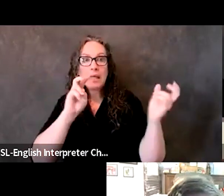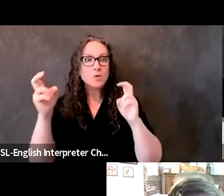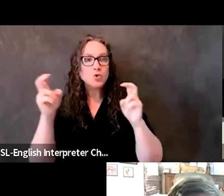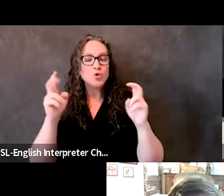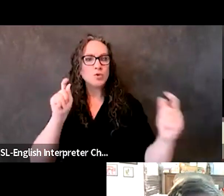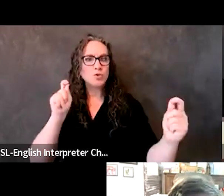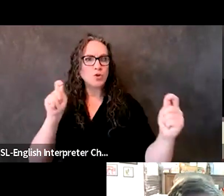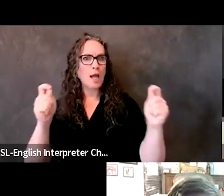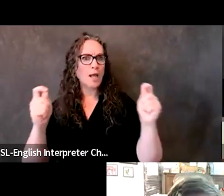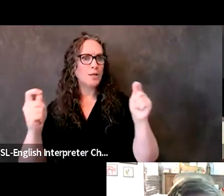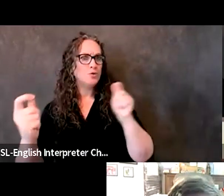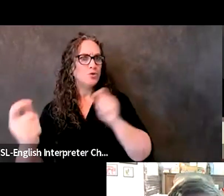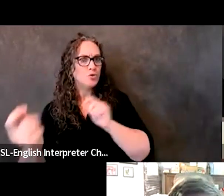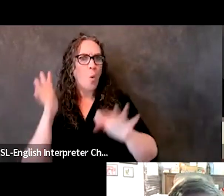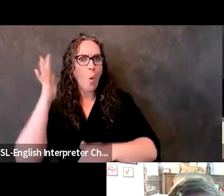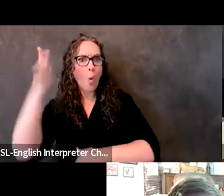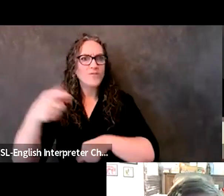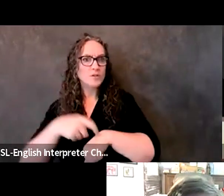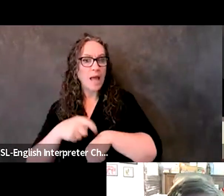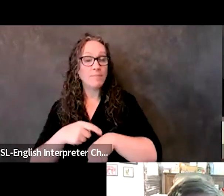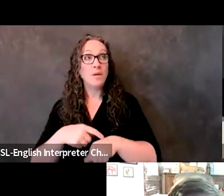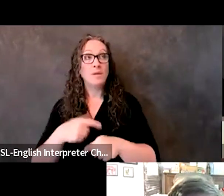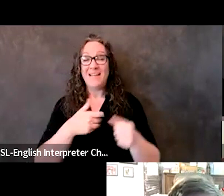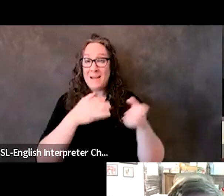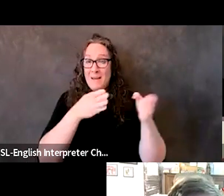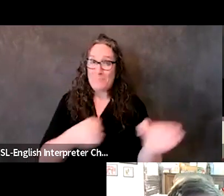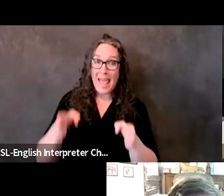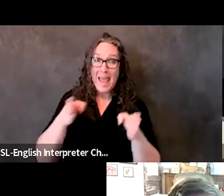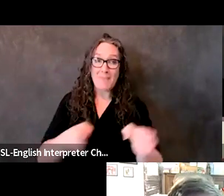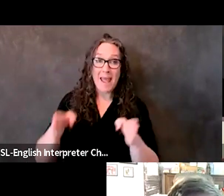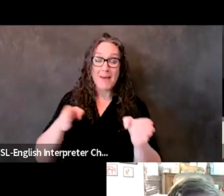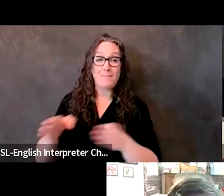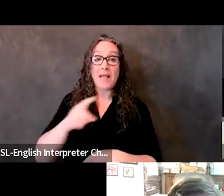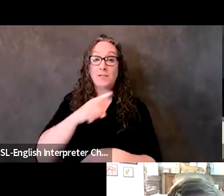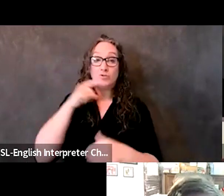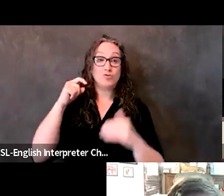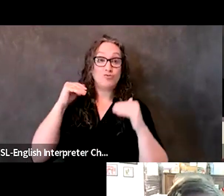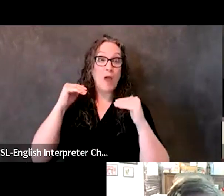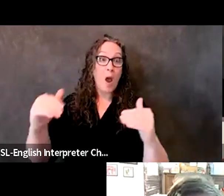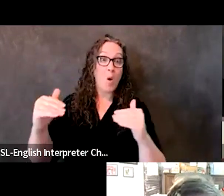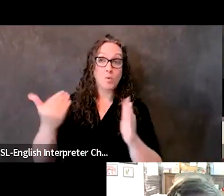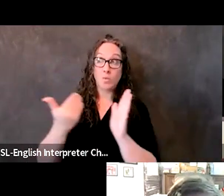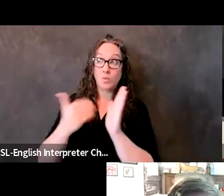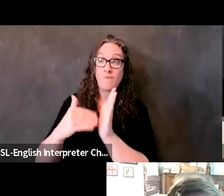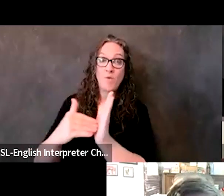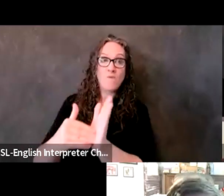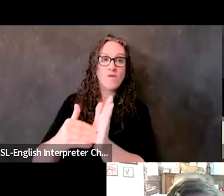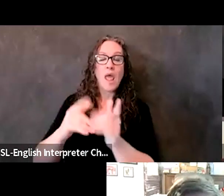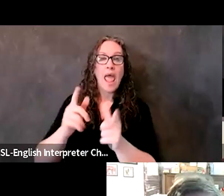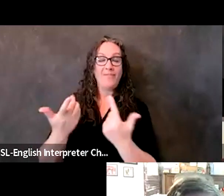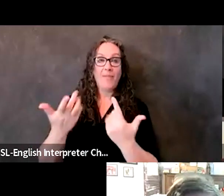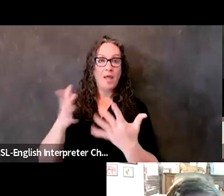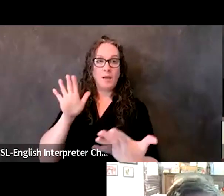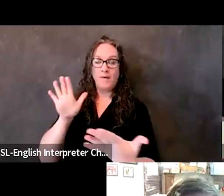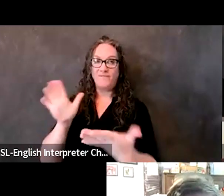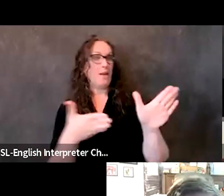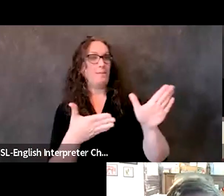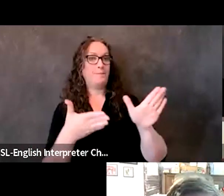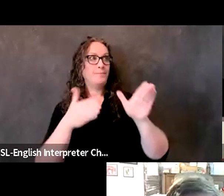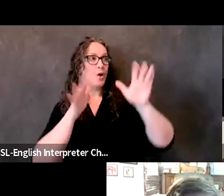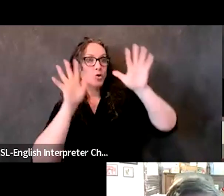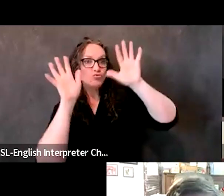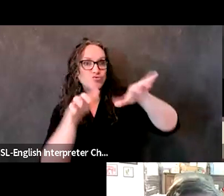what I mean is we were planning for drought, drought, drought, drought. And then it was just nonstop rain and, you know,